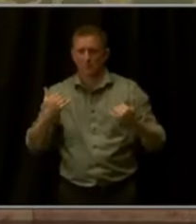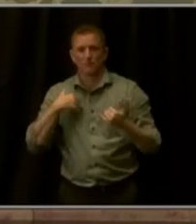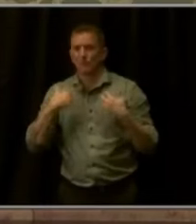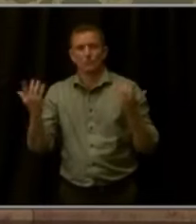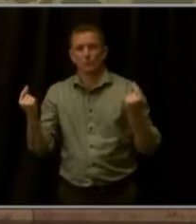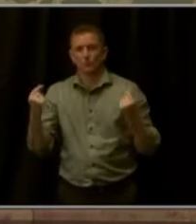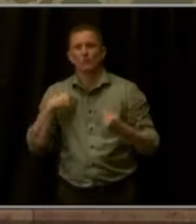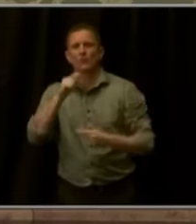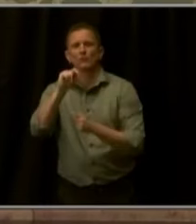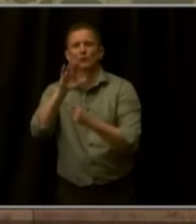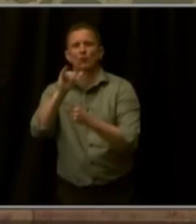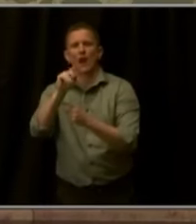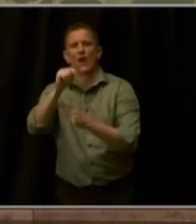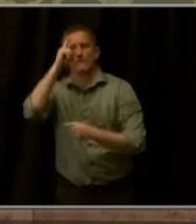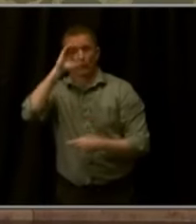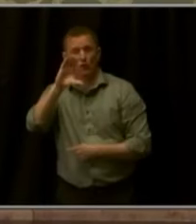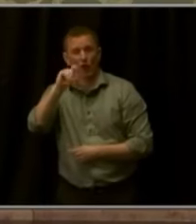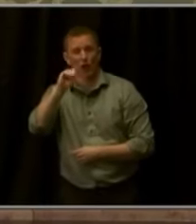spring.